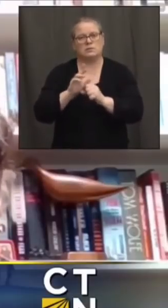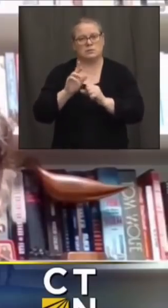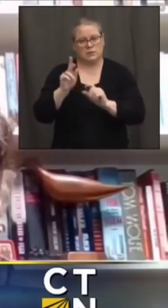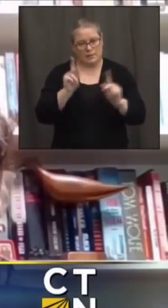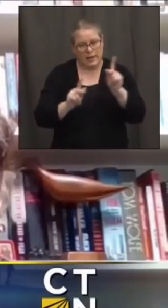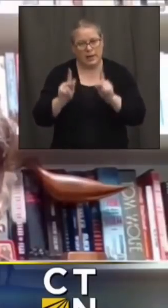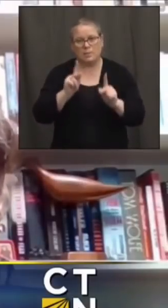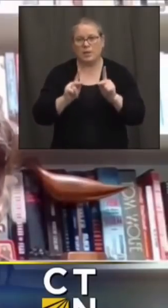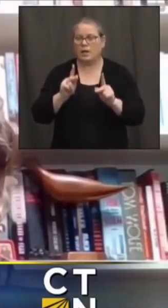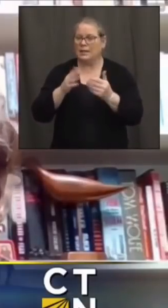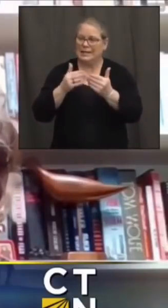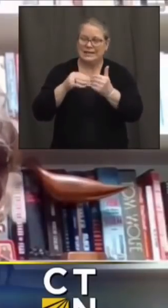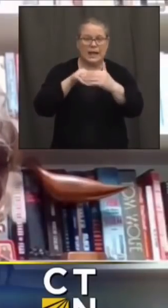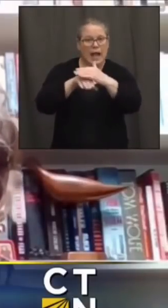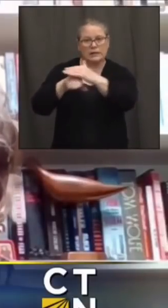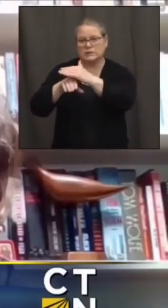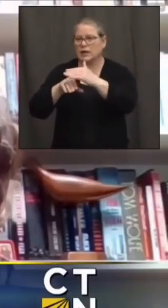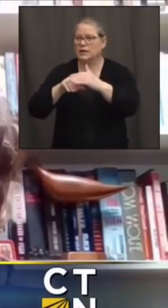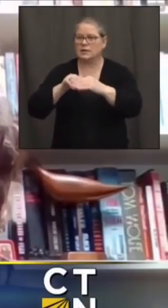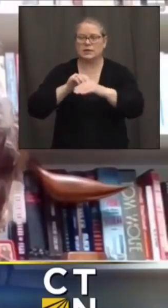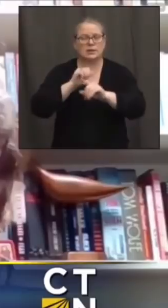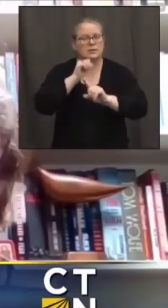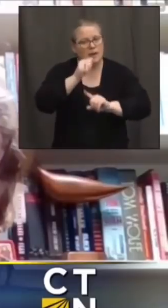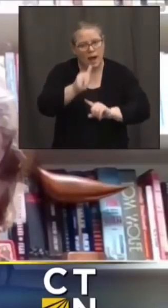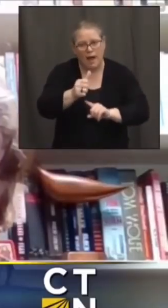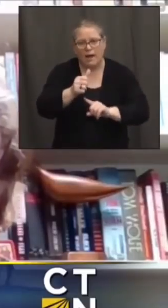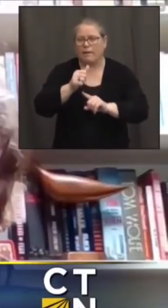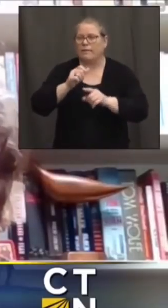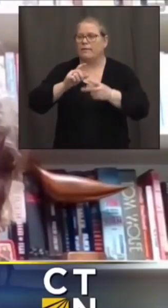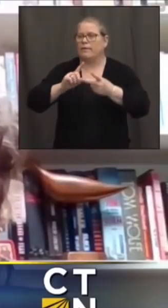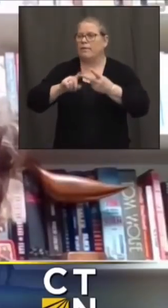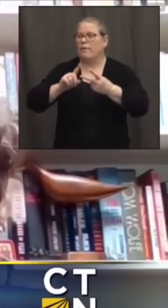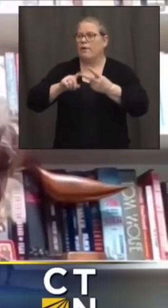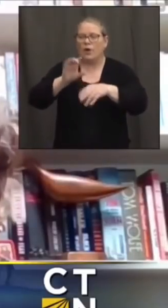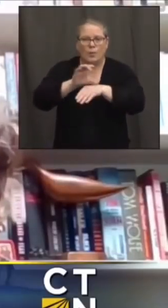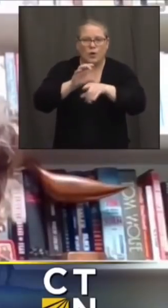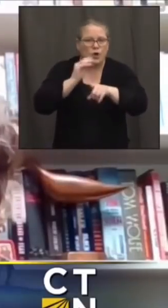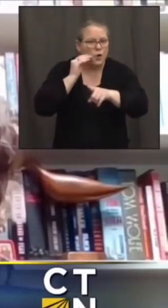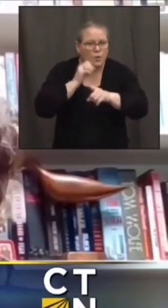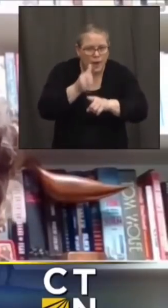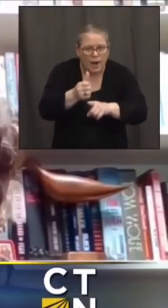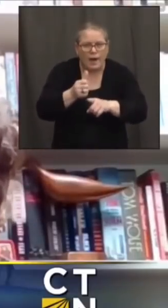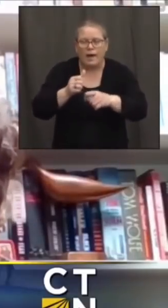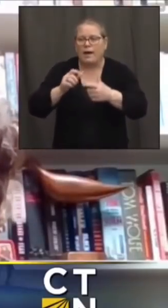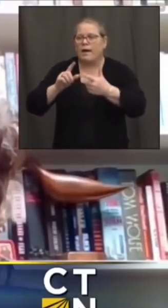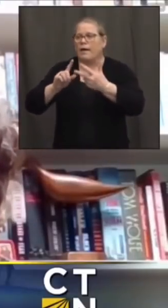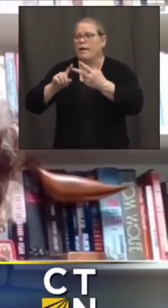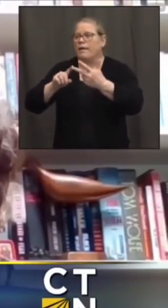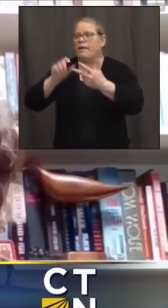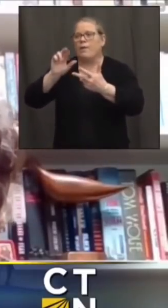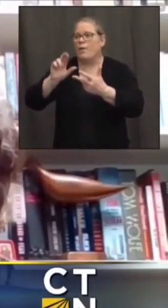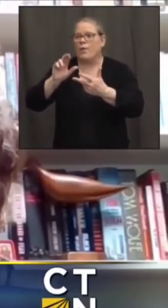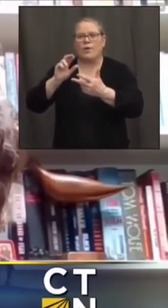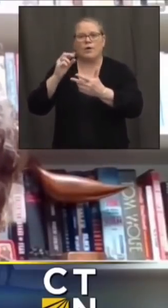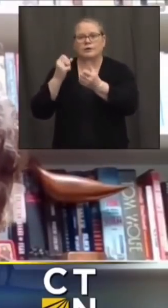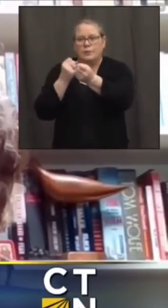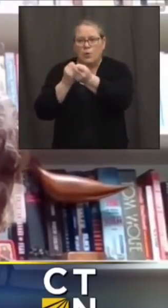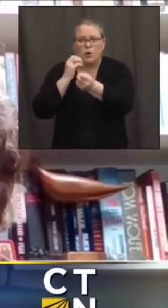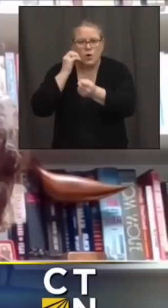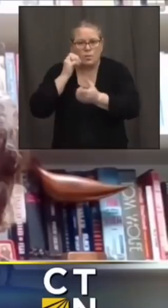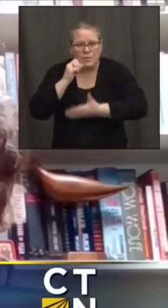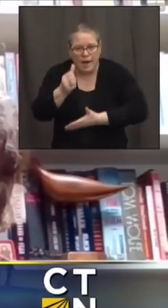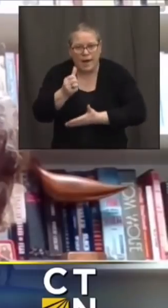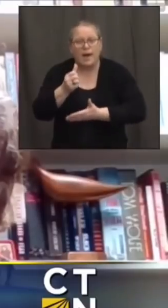don't have easy access to technology or don't have a medical home and provider and get a vaccine so um